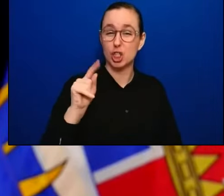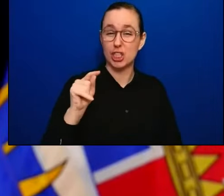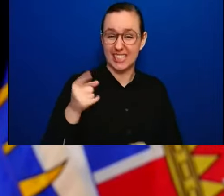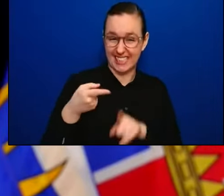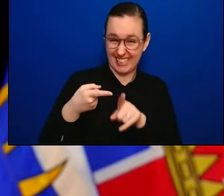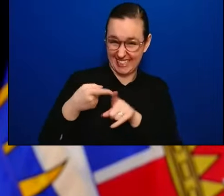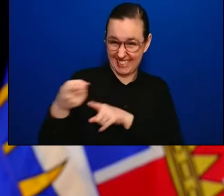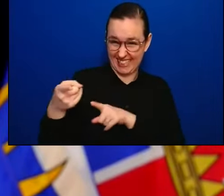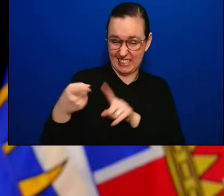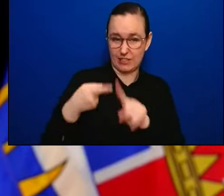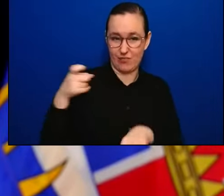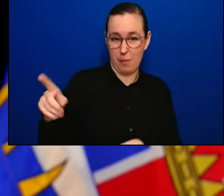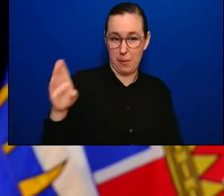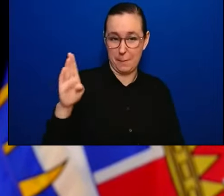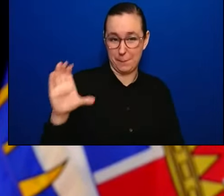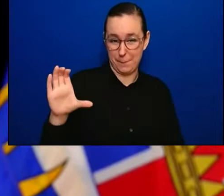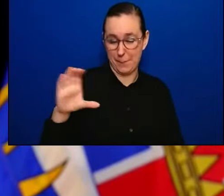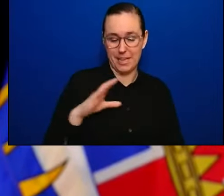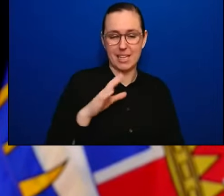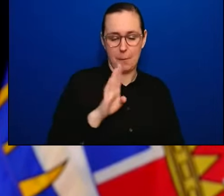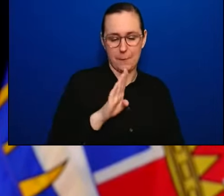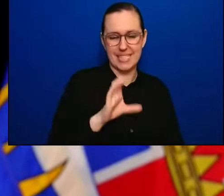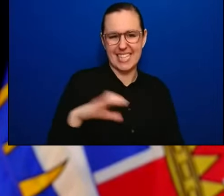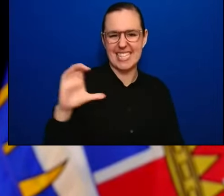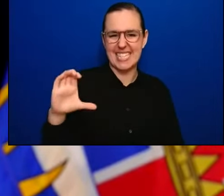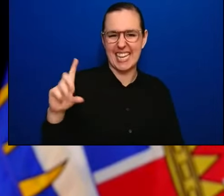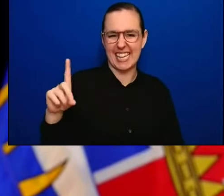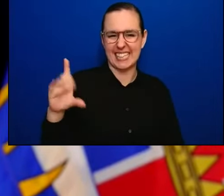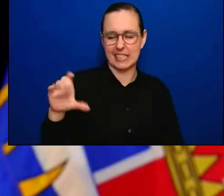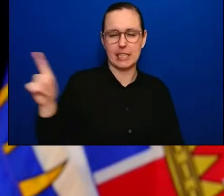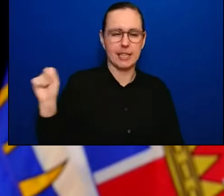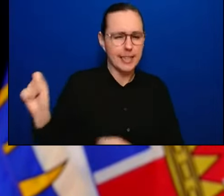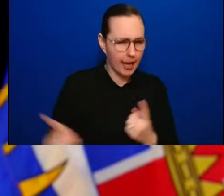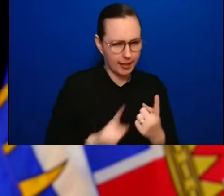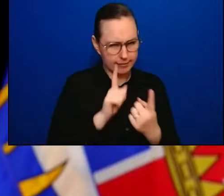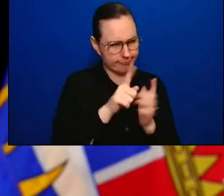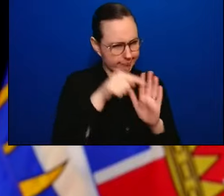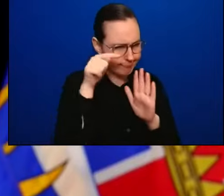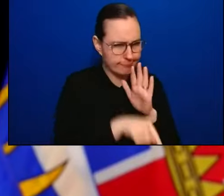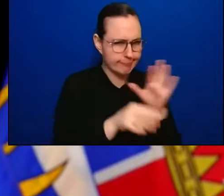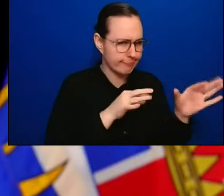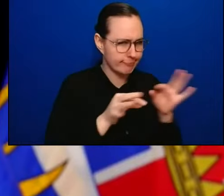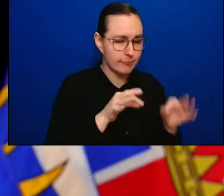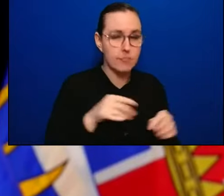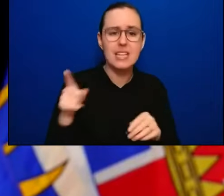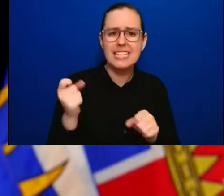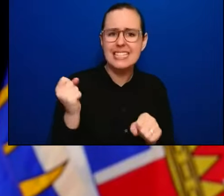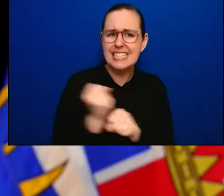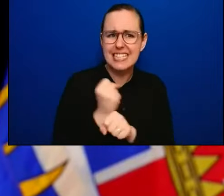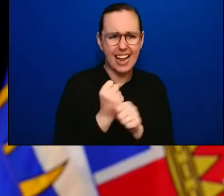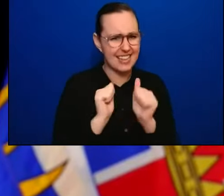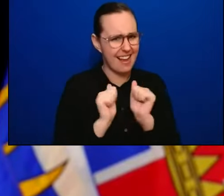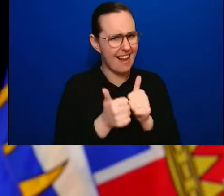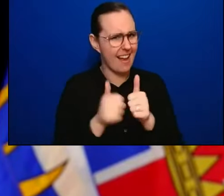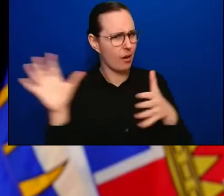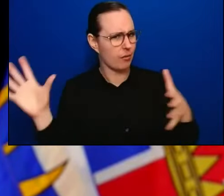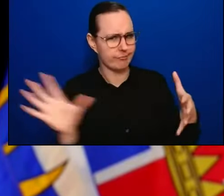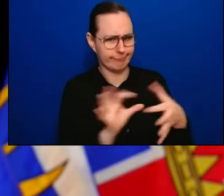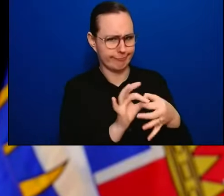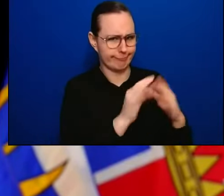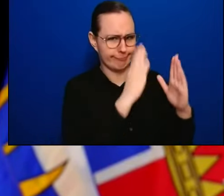how the data is linked and how it is updated in real time. So there will be a retrospective decreasing increasing